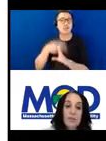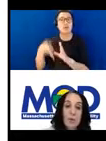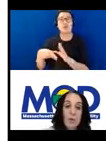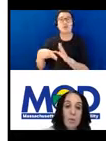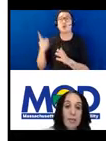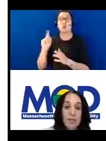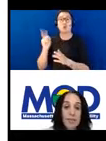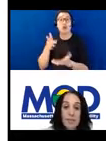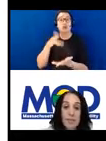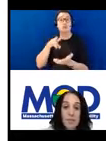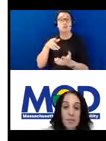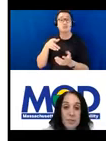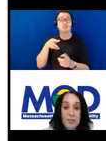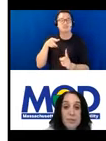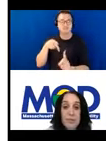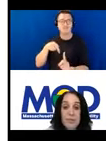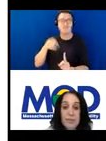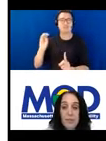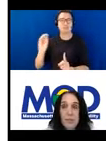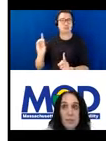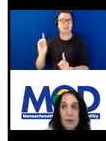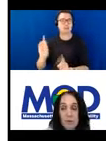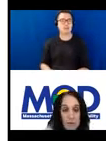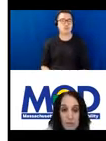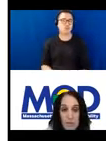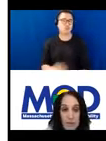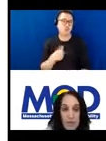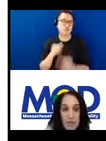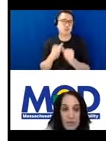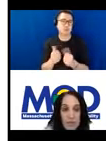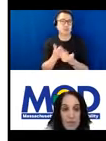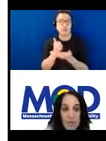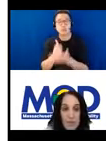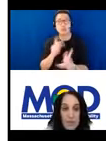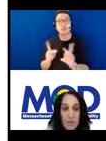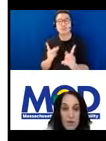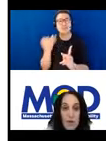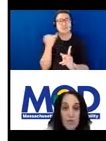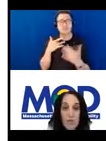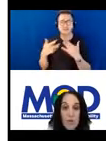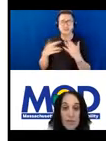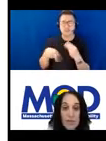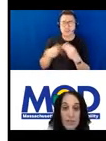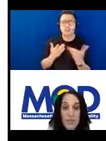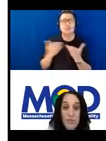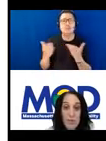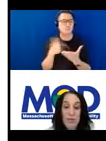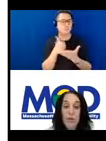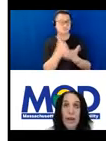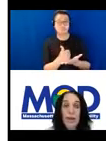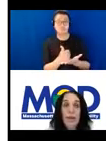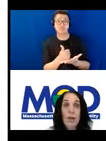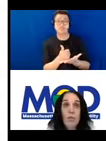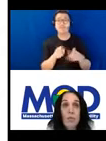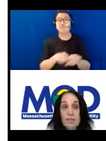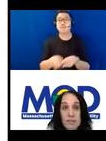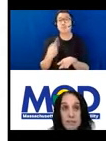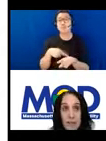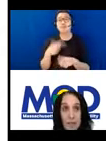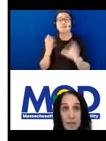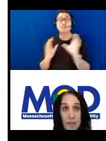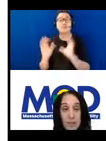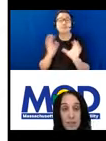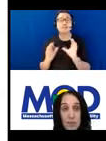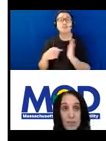So we continue to assist individuals who have concerns about their services, we also continue to look at what